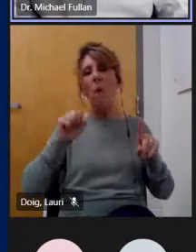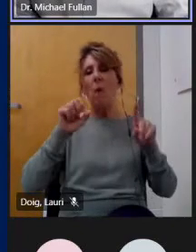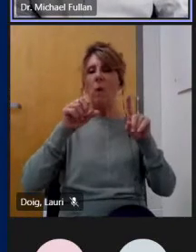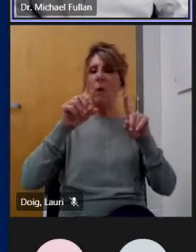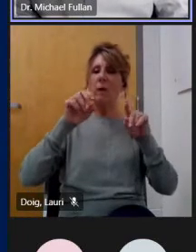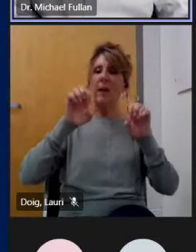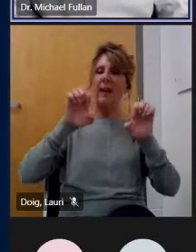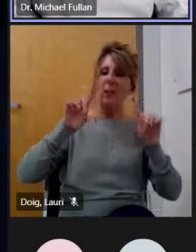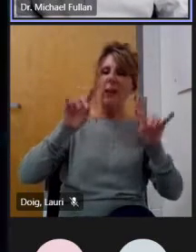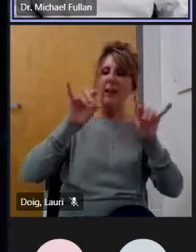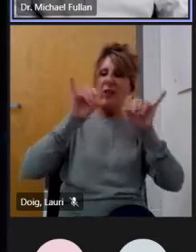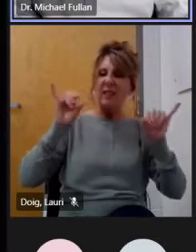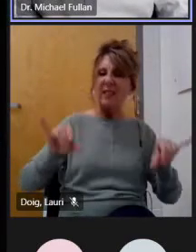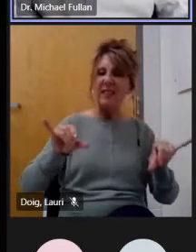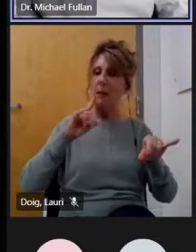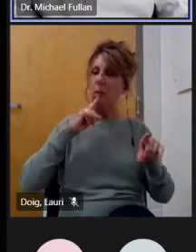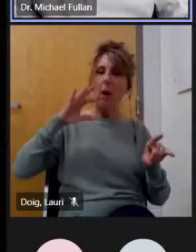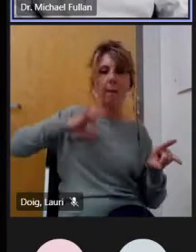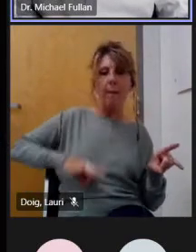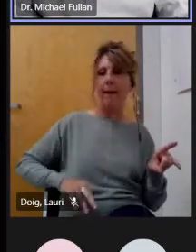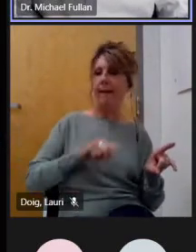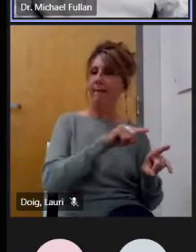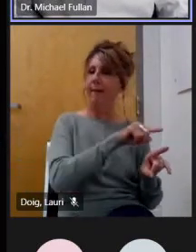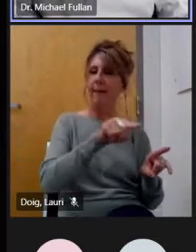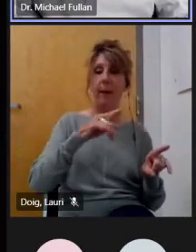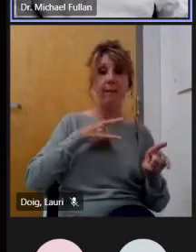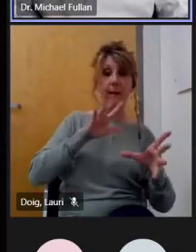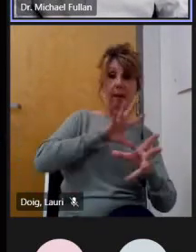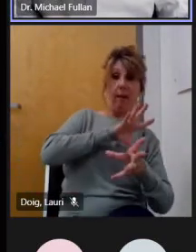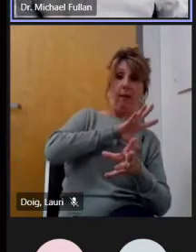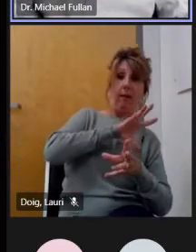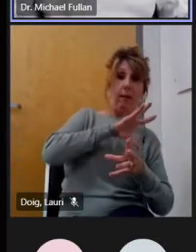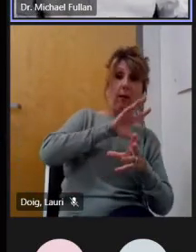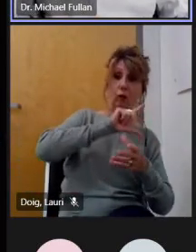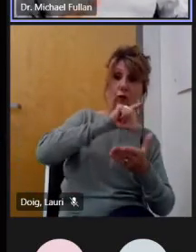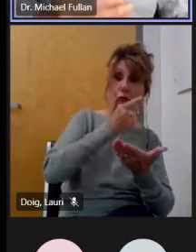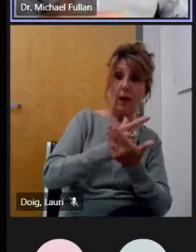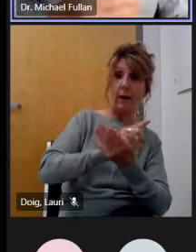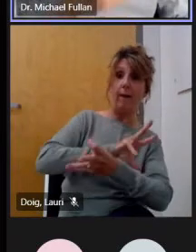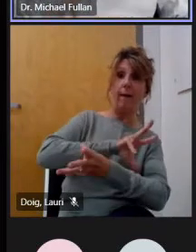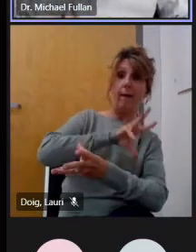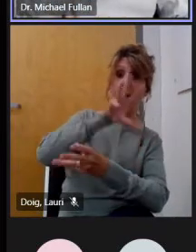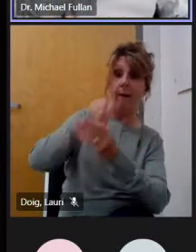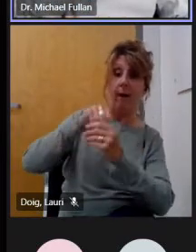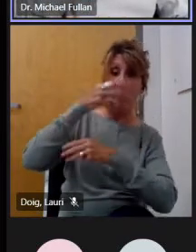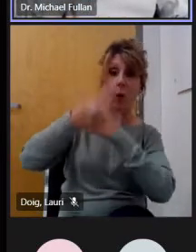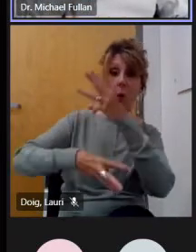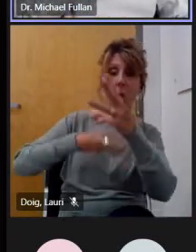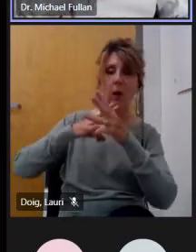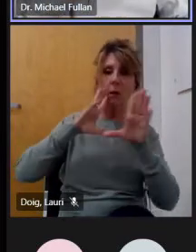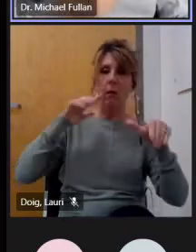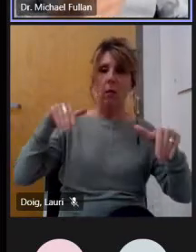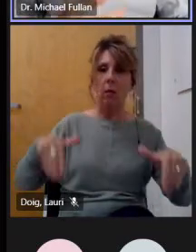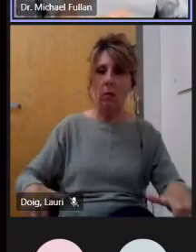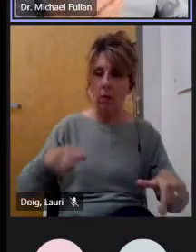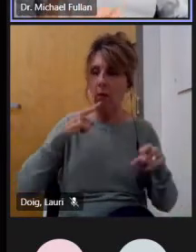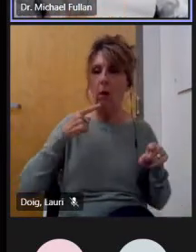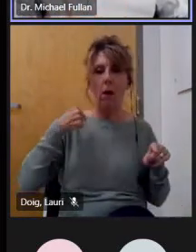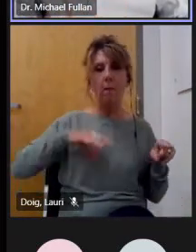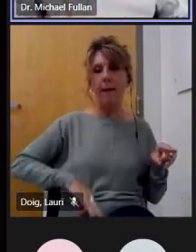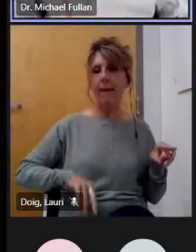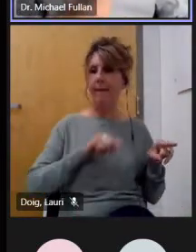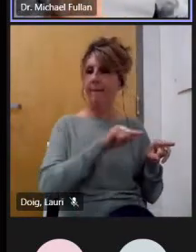they have to and we now know that that this uh that uh deep learning and uh and